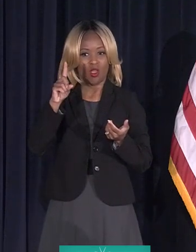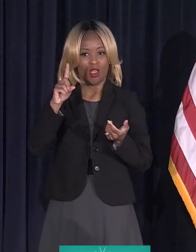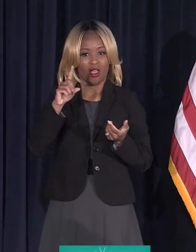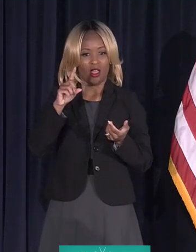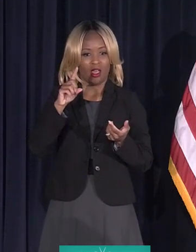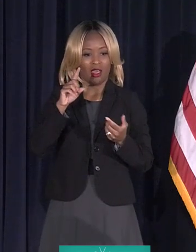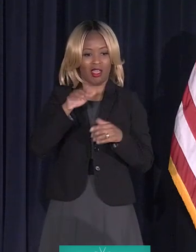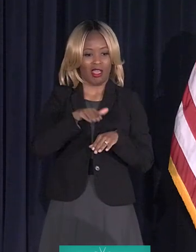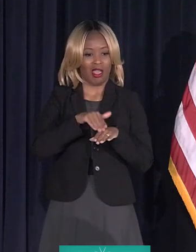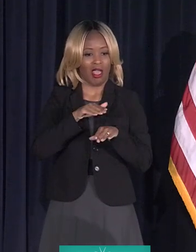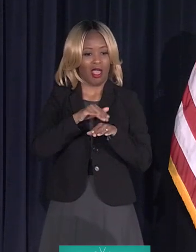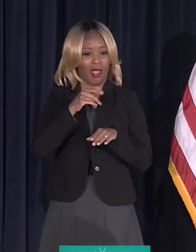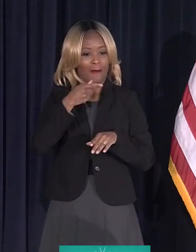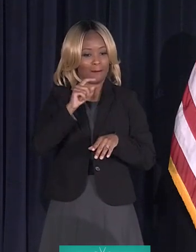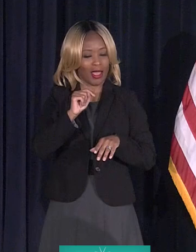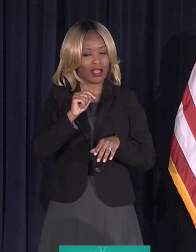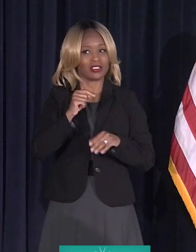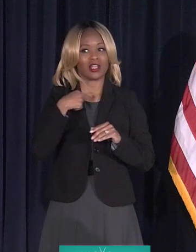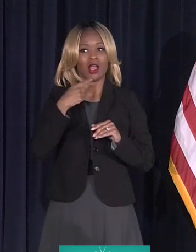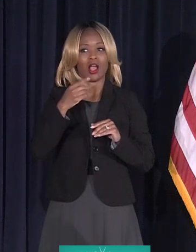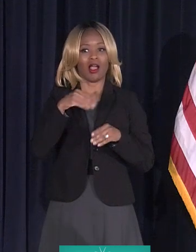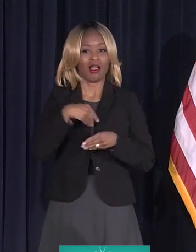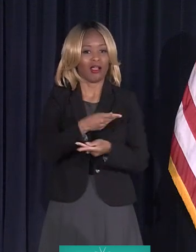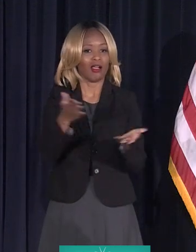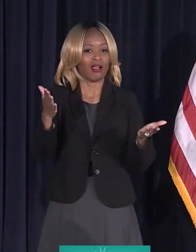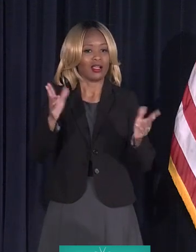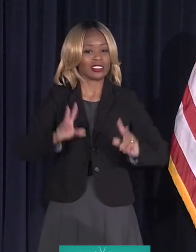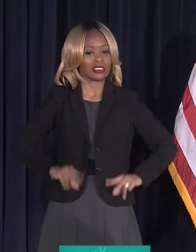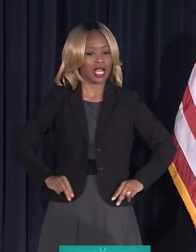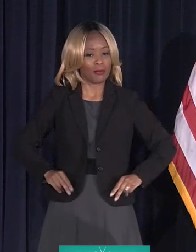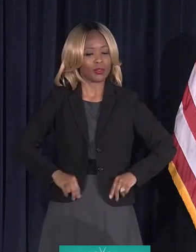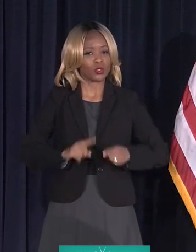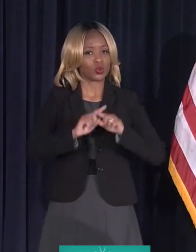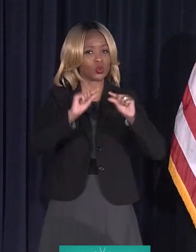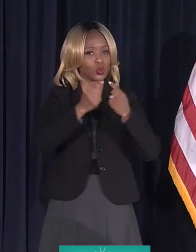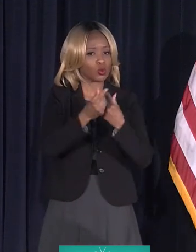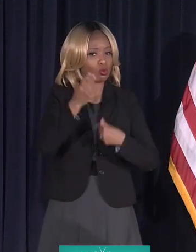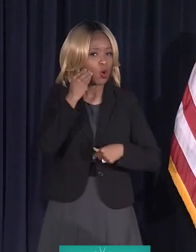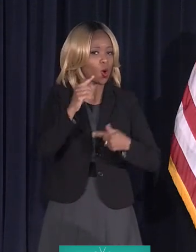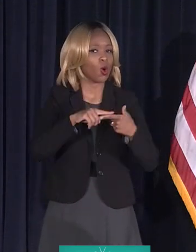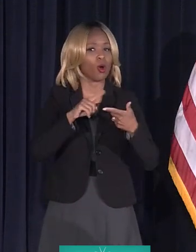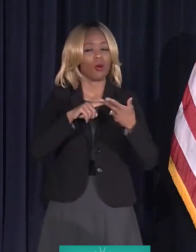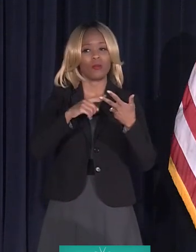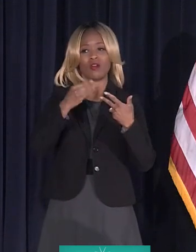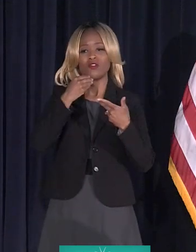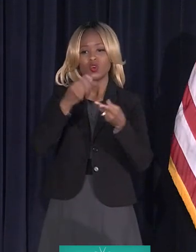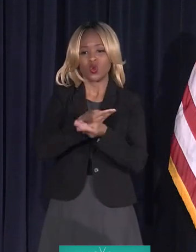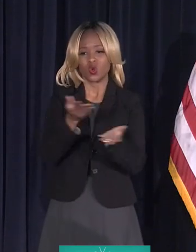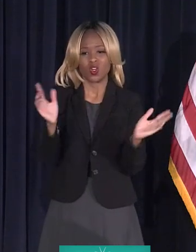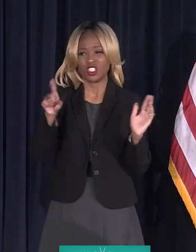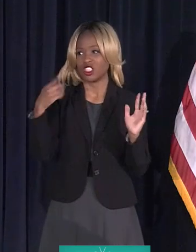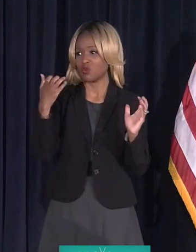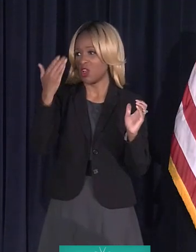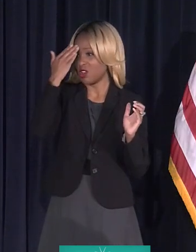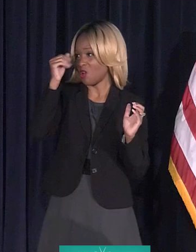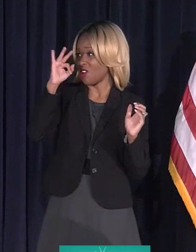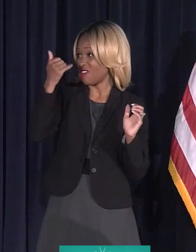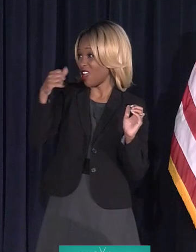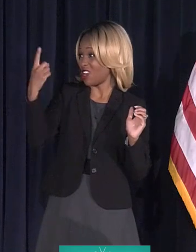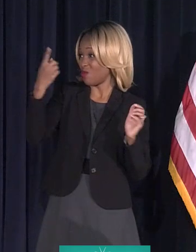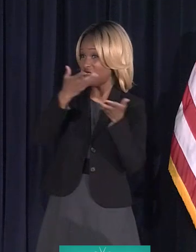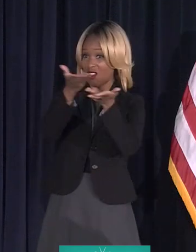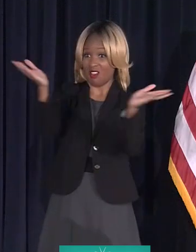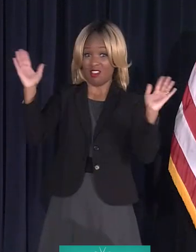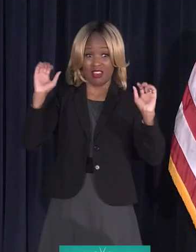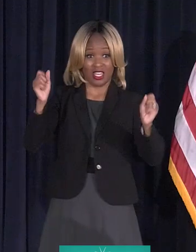And then I deliver diapers and I deliver to group homes and I deliver pantries. I just want to know if anyone out there could help